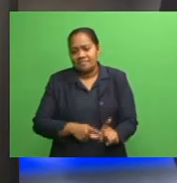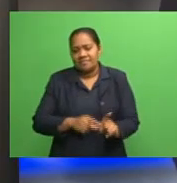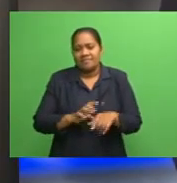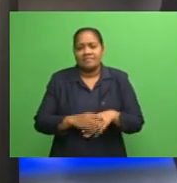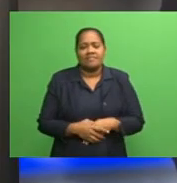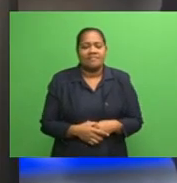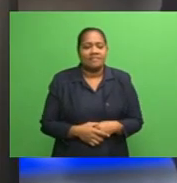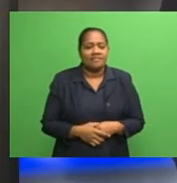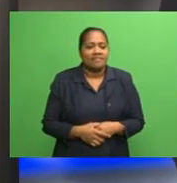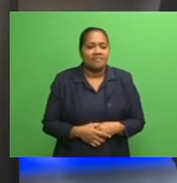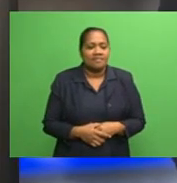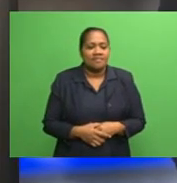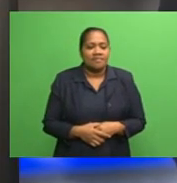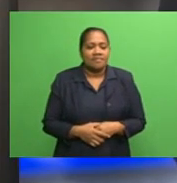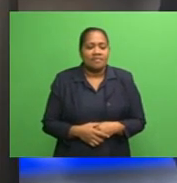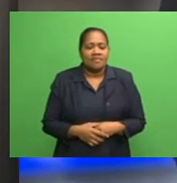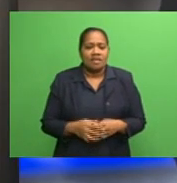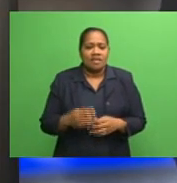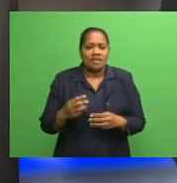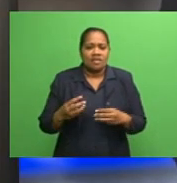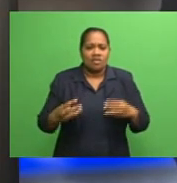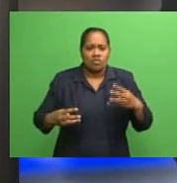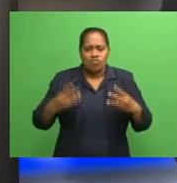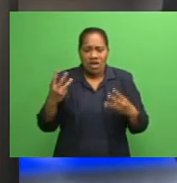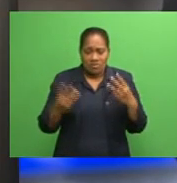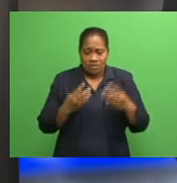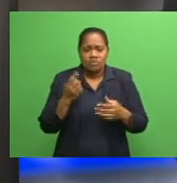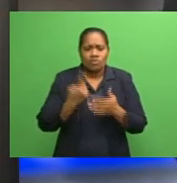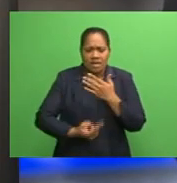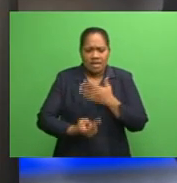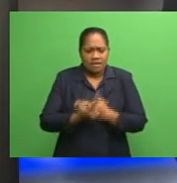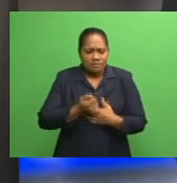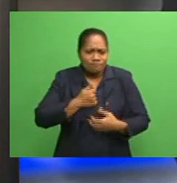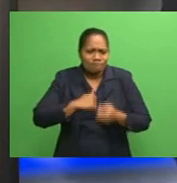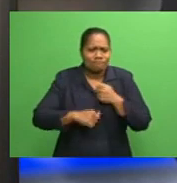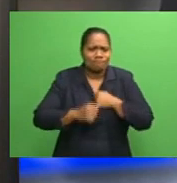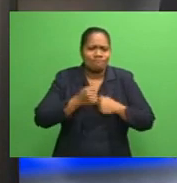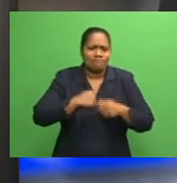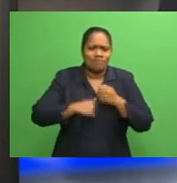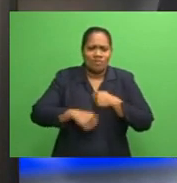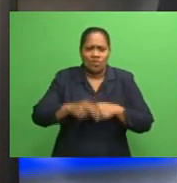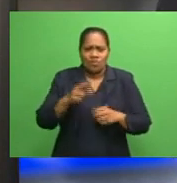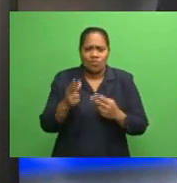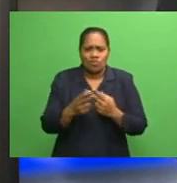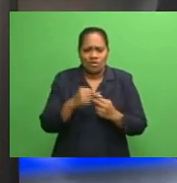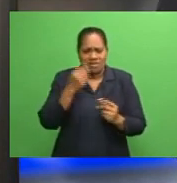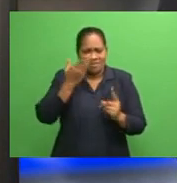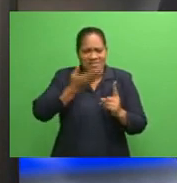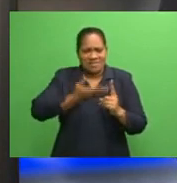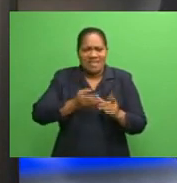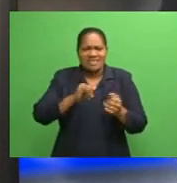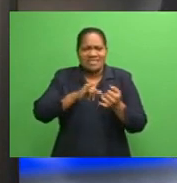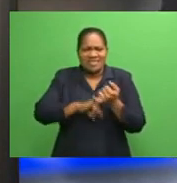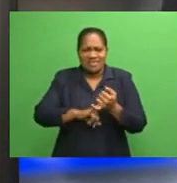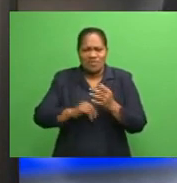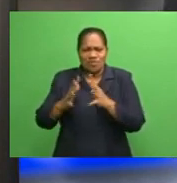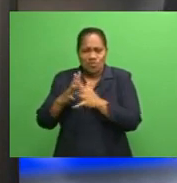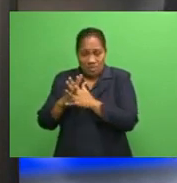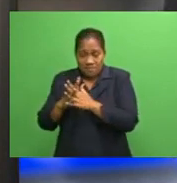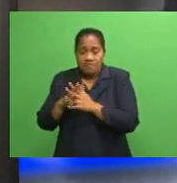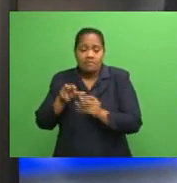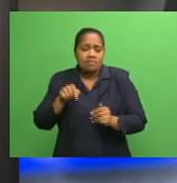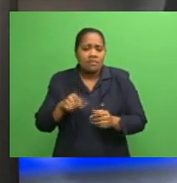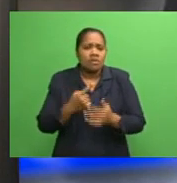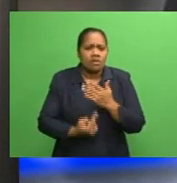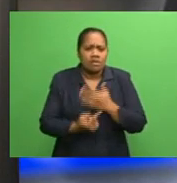The Warriors are facing an uphill struggle in their pursuit of Sonny Bill Williams. The 34-year-old says he will consult